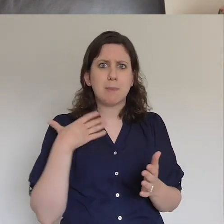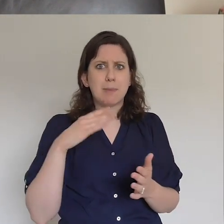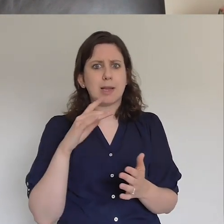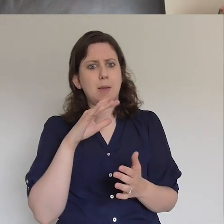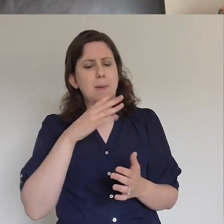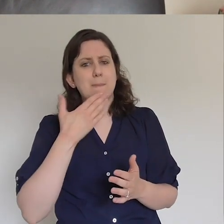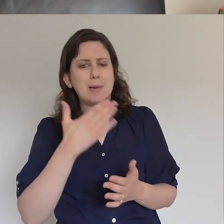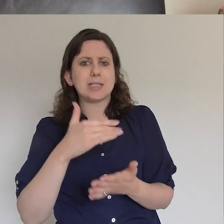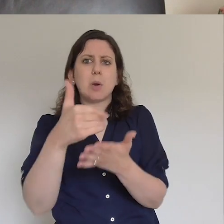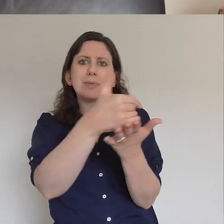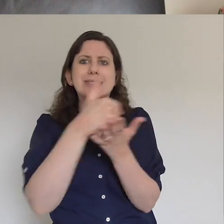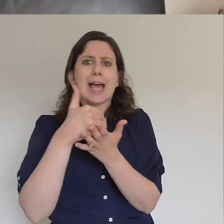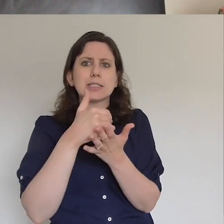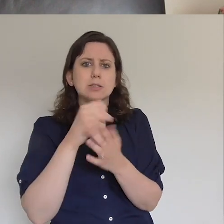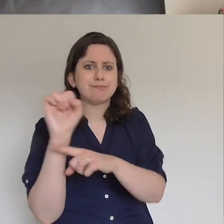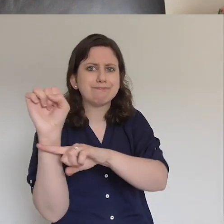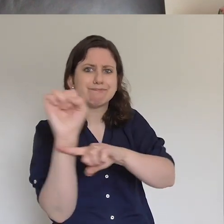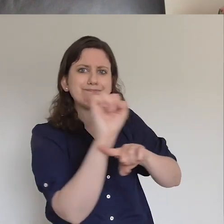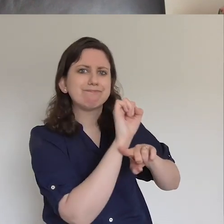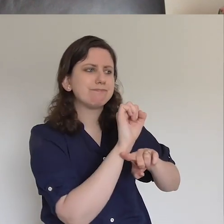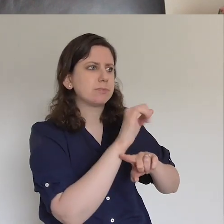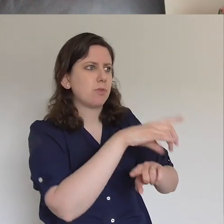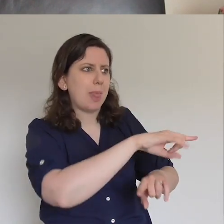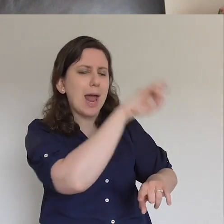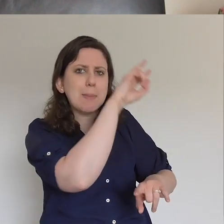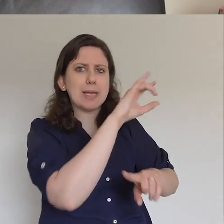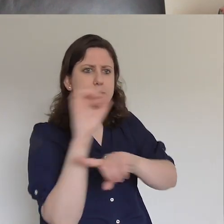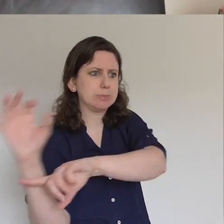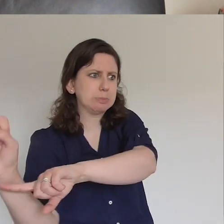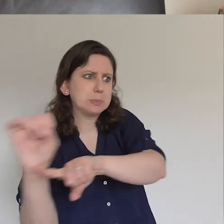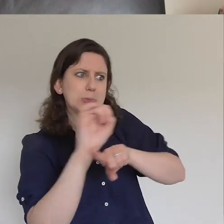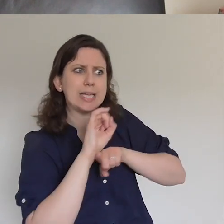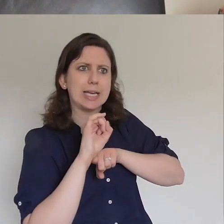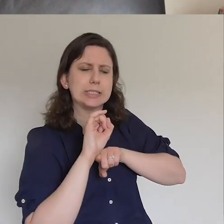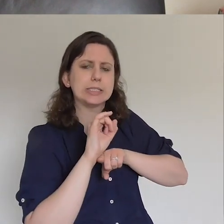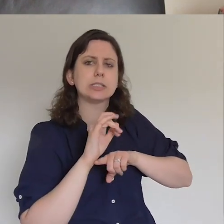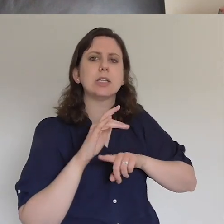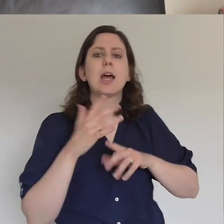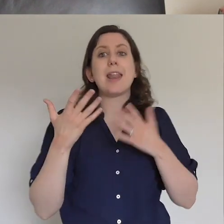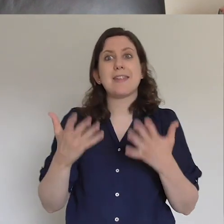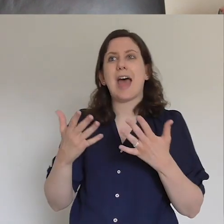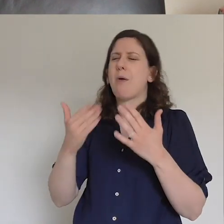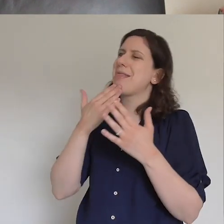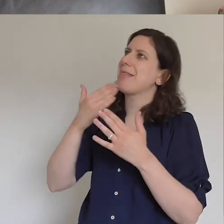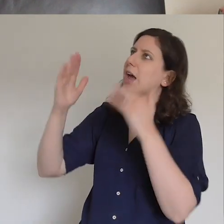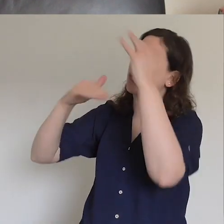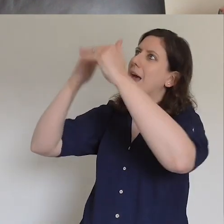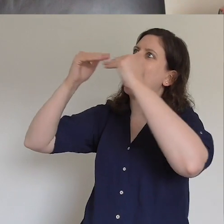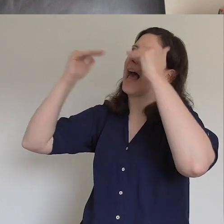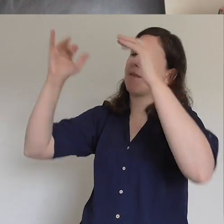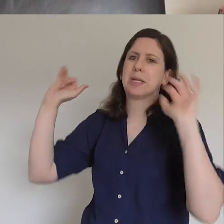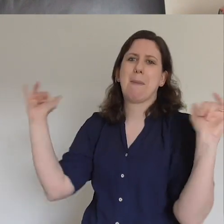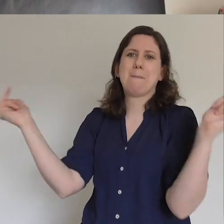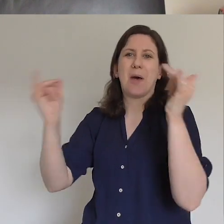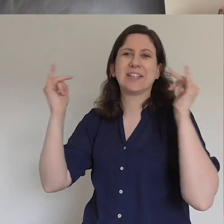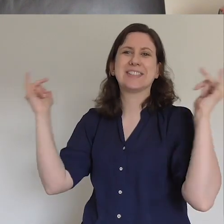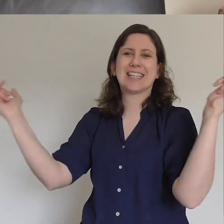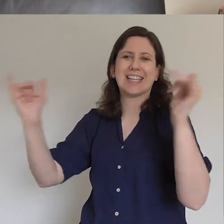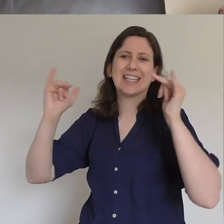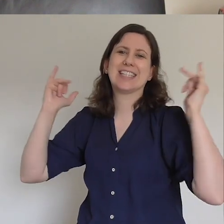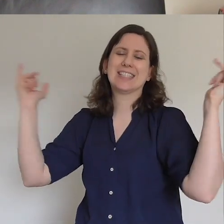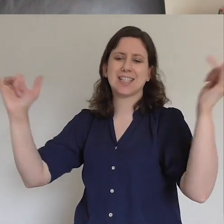walk closely with them we thank you right now there's a party going on in heaven as people surrender their lives to you and we just want to pray that going forwards